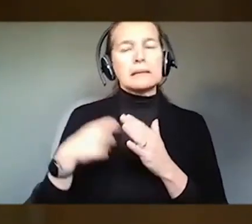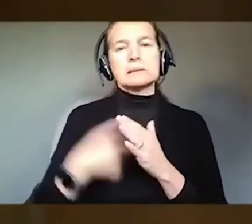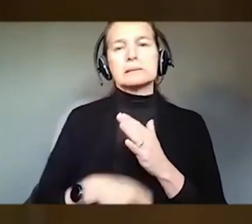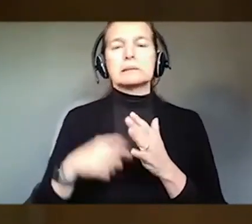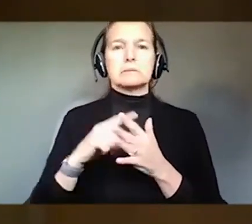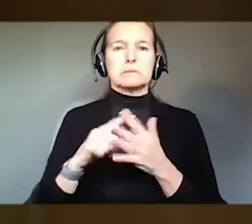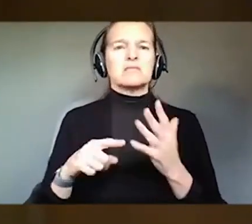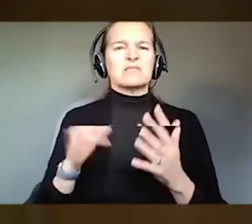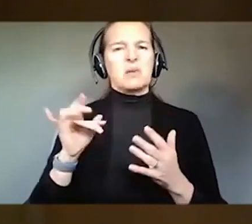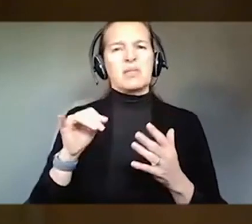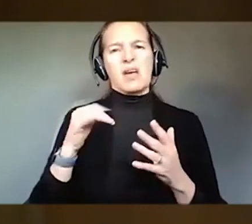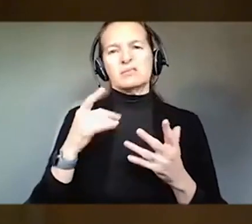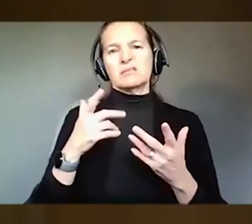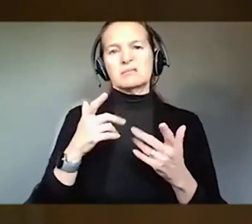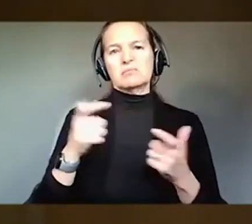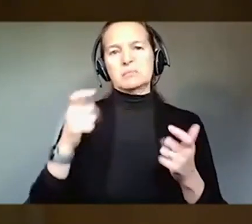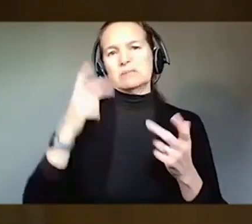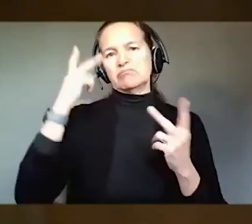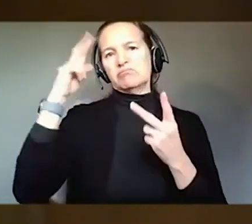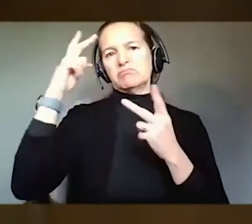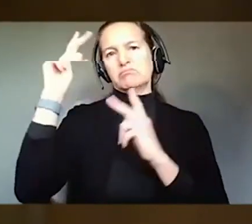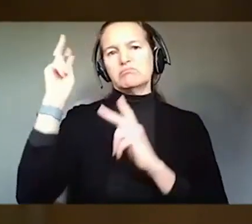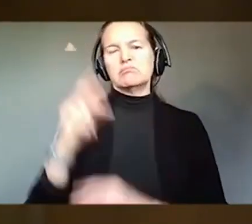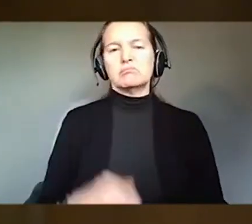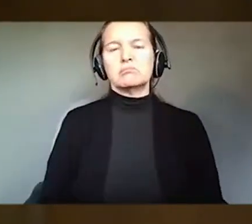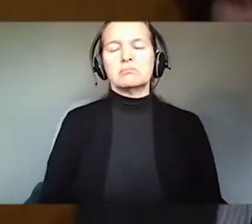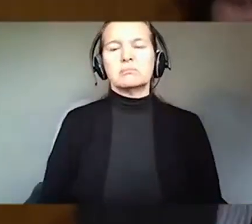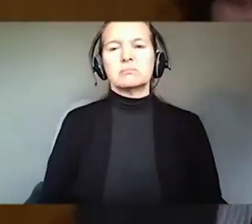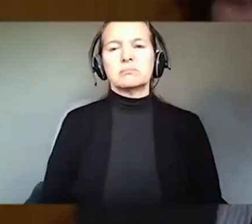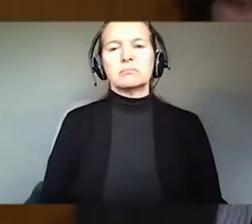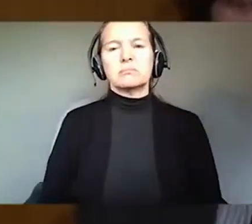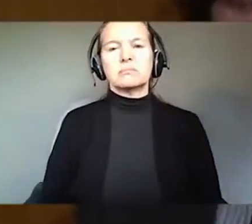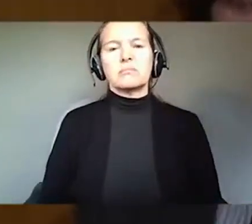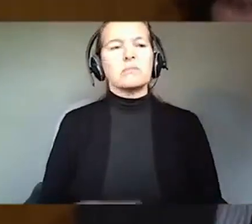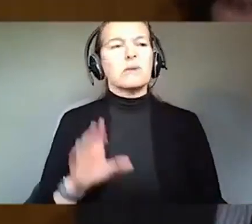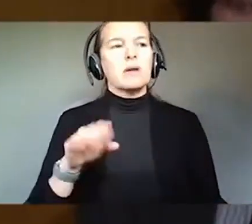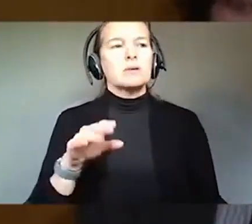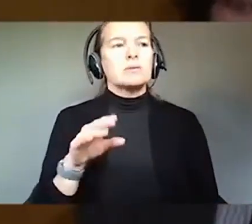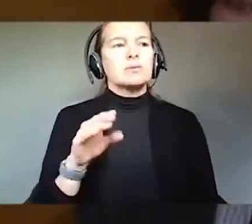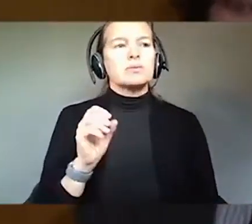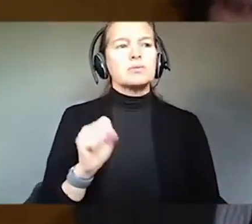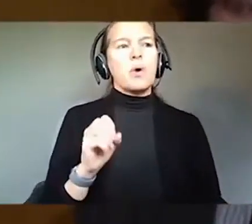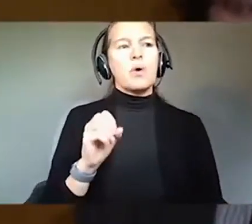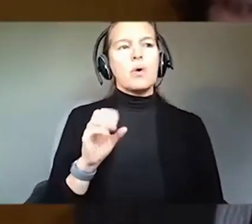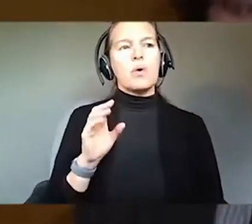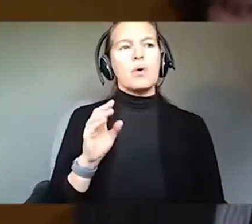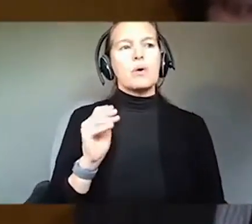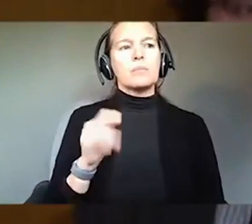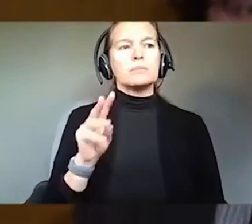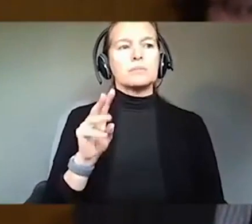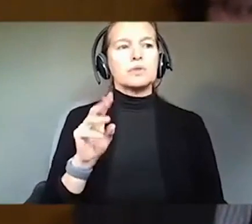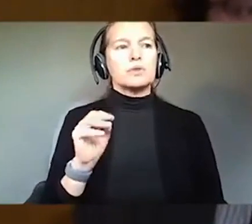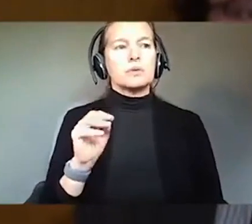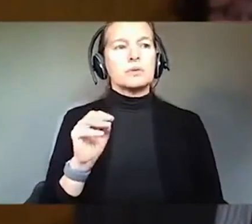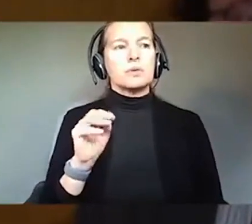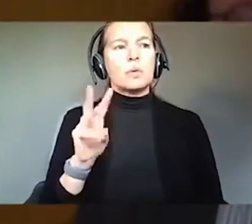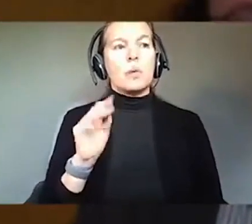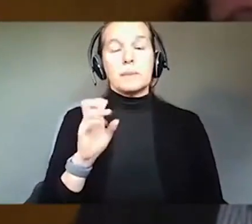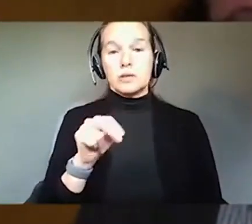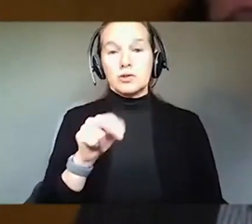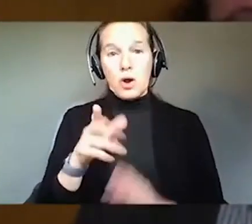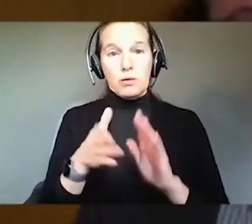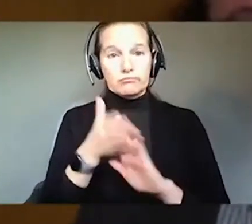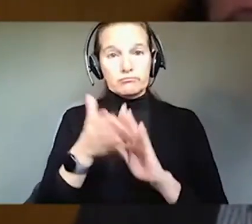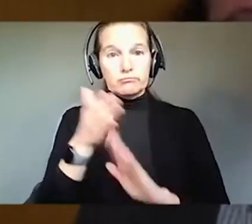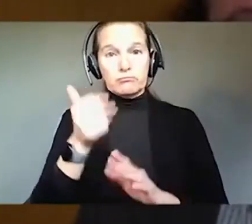common misperceptions out there. So, Mr. Mittman, you're running your own business. You know that hiring and training a worker is expensive,